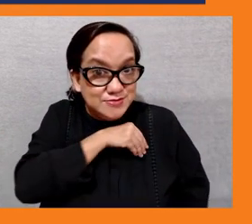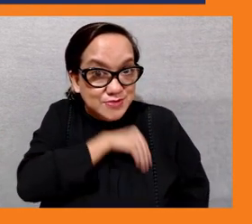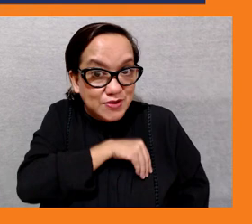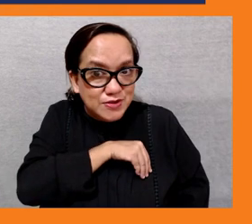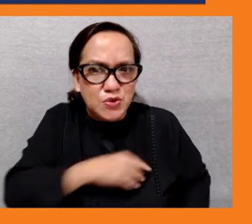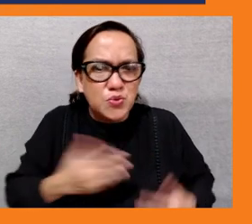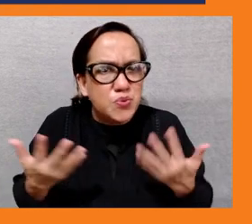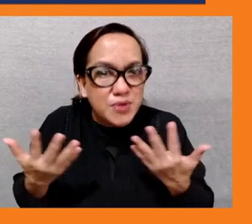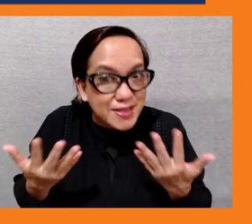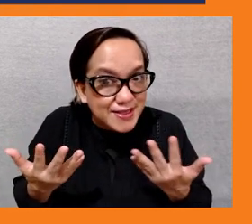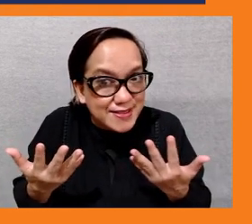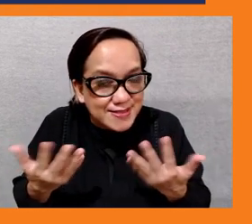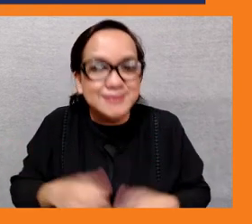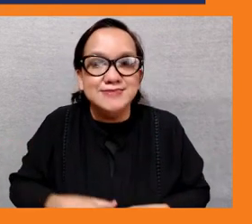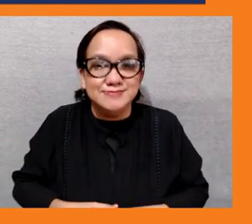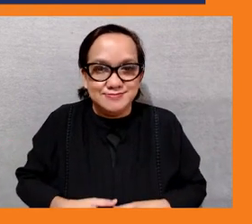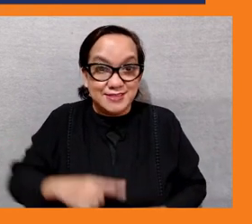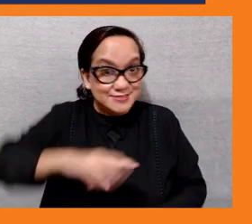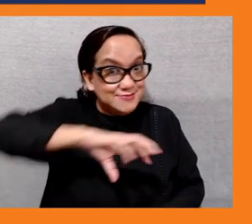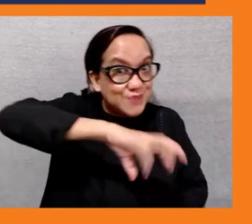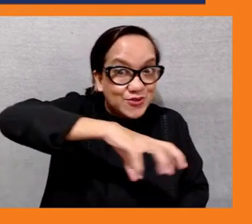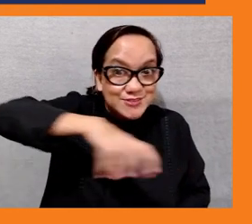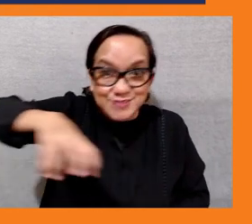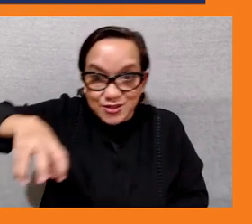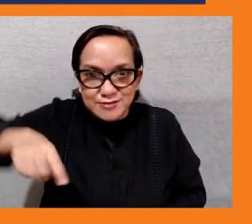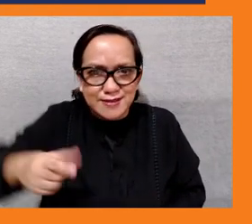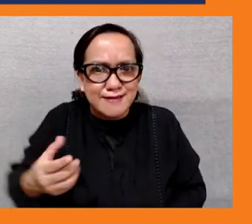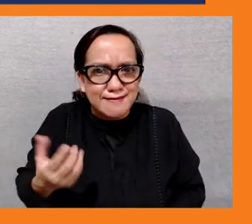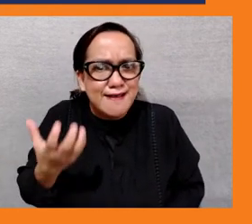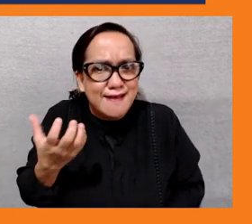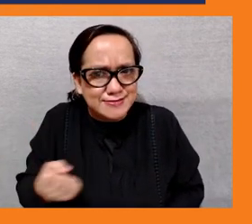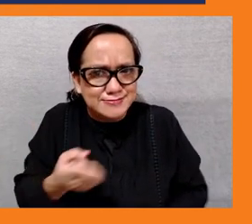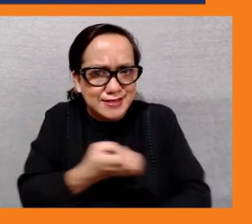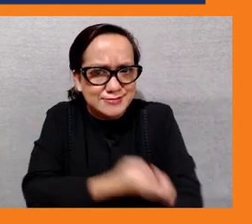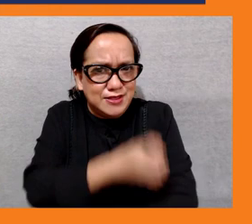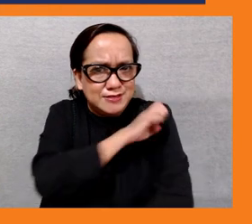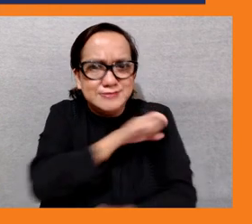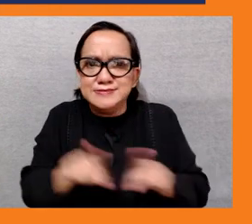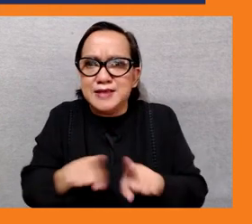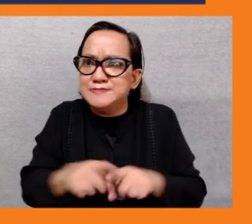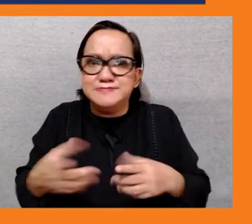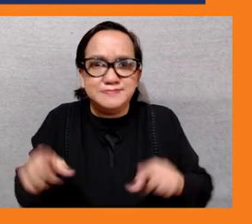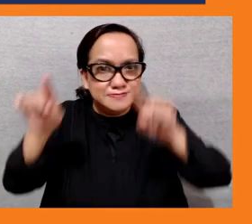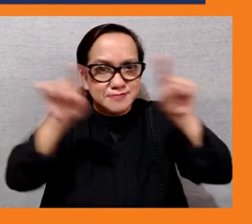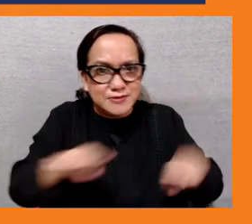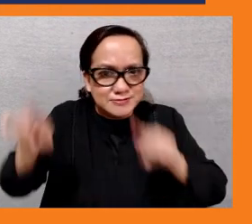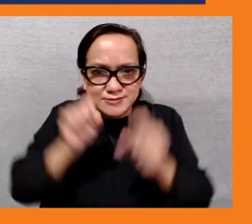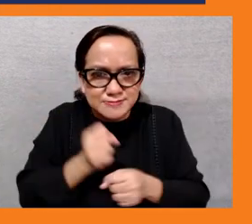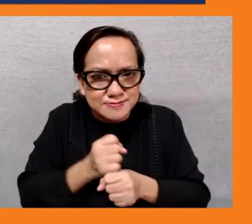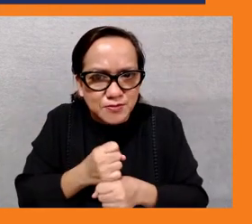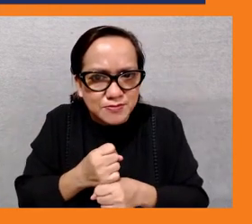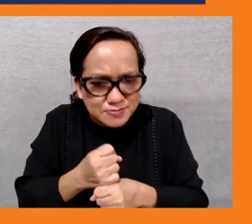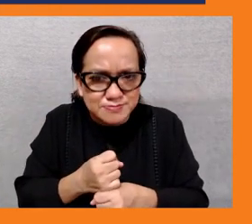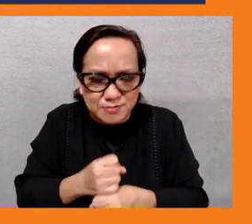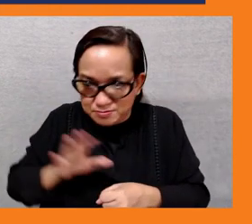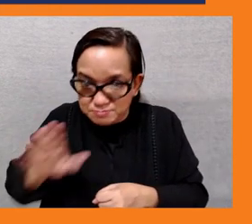energy transition or sectors where we are looking at a project that will promote change um so and then i